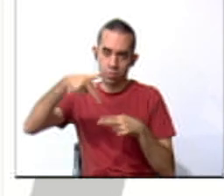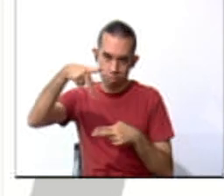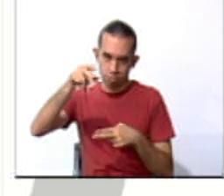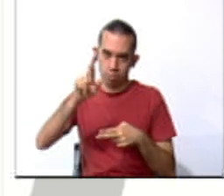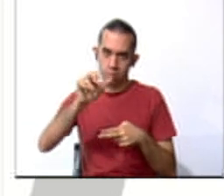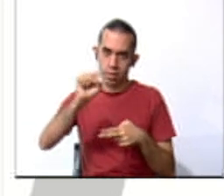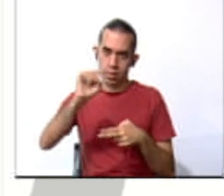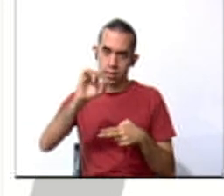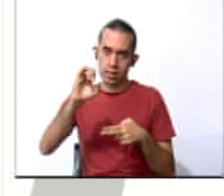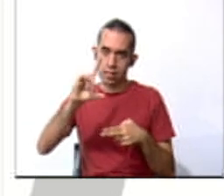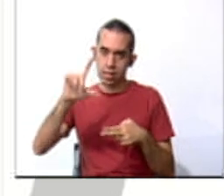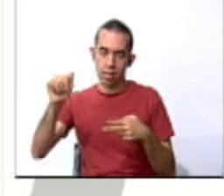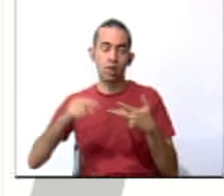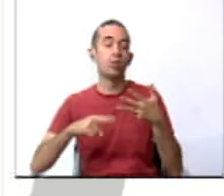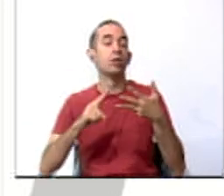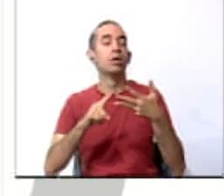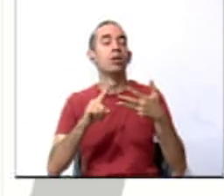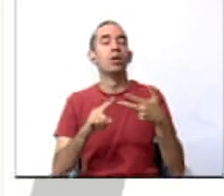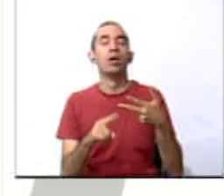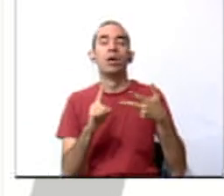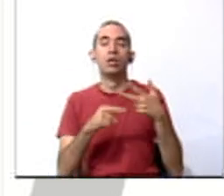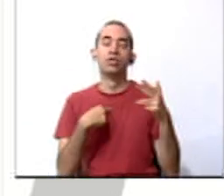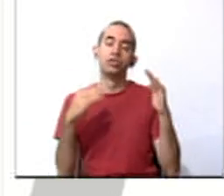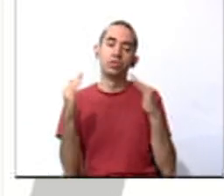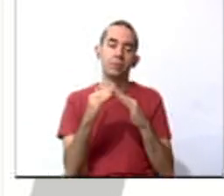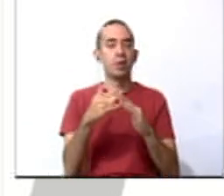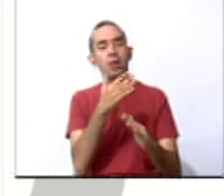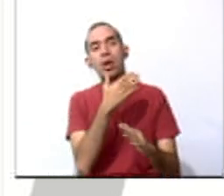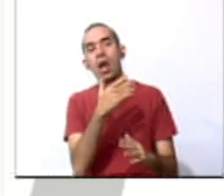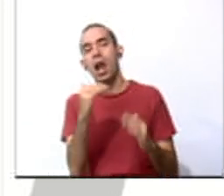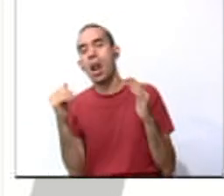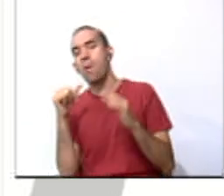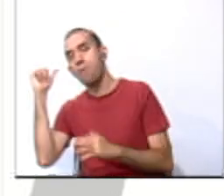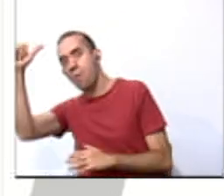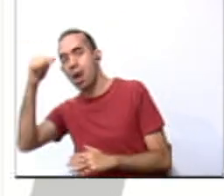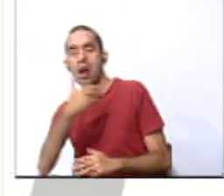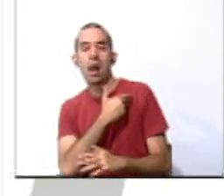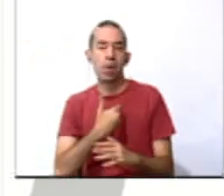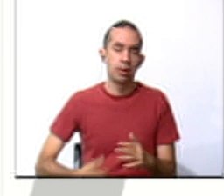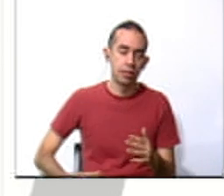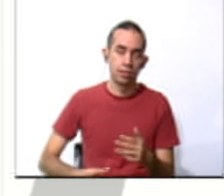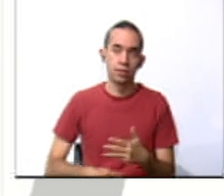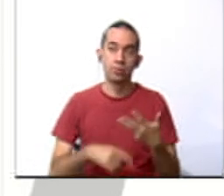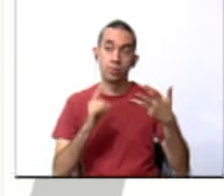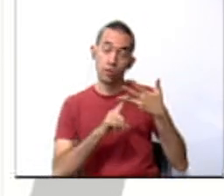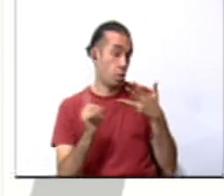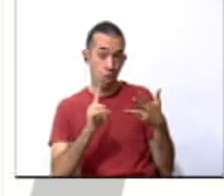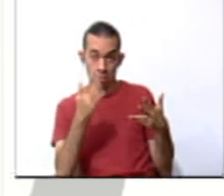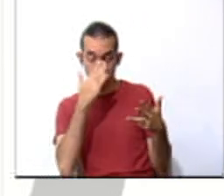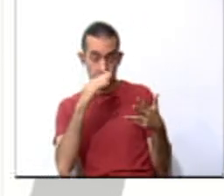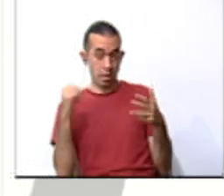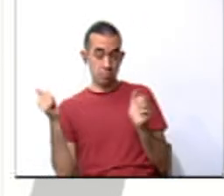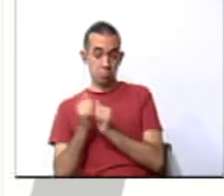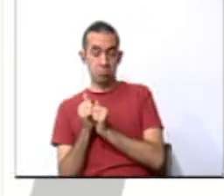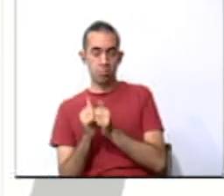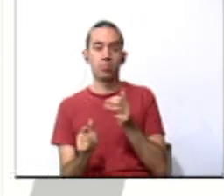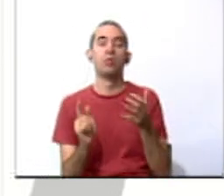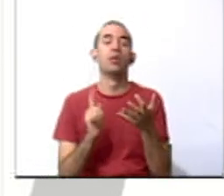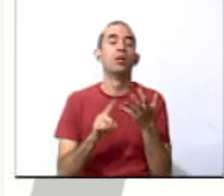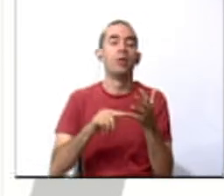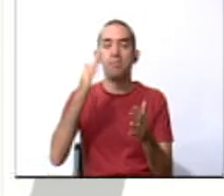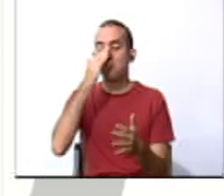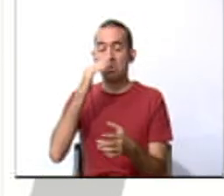I live in Alajuela or in Heredia. No, my mother is here. My mother is hurt